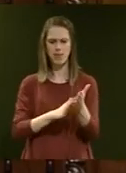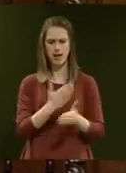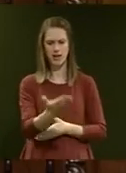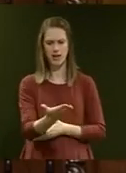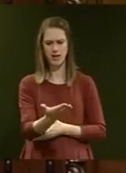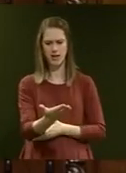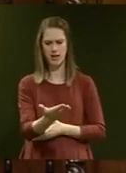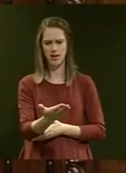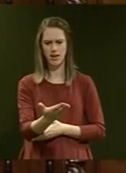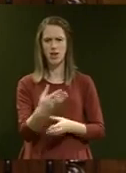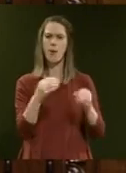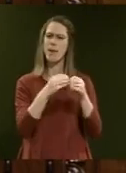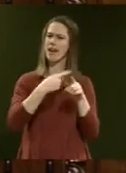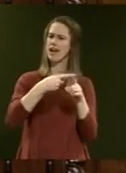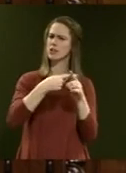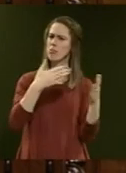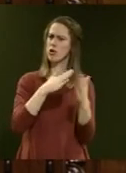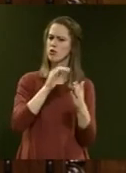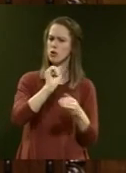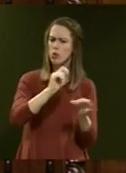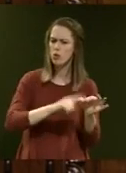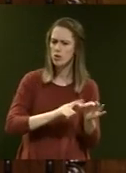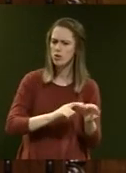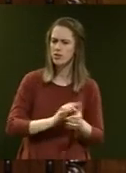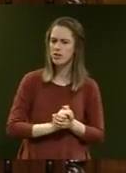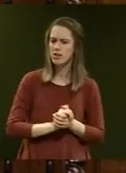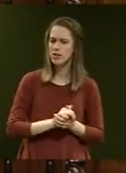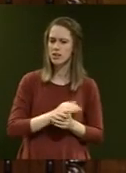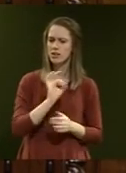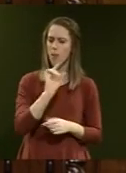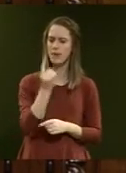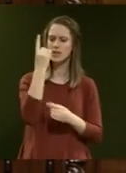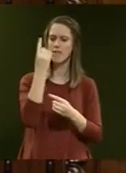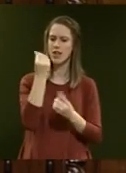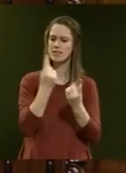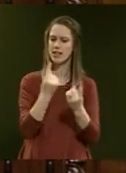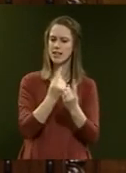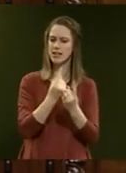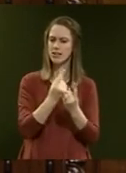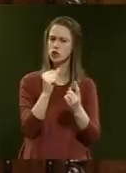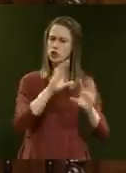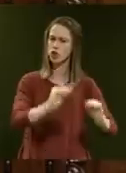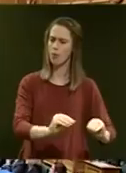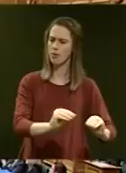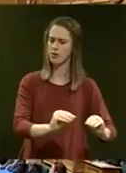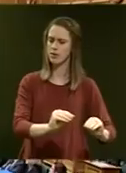he's getting the Bill English approach to his column. It's not a Minister of Financing, I think it should cease.